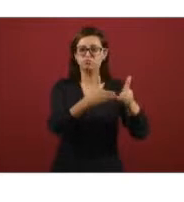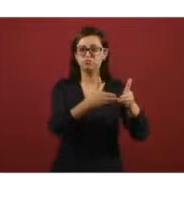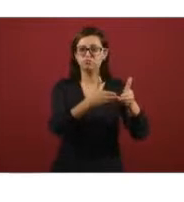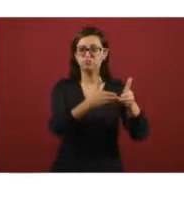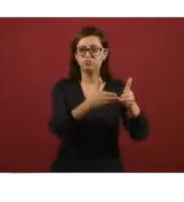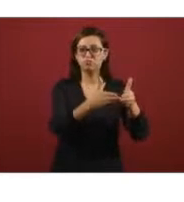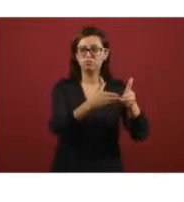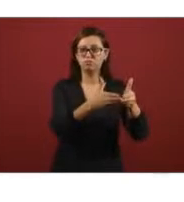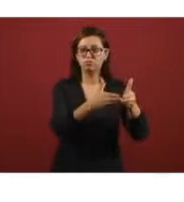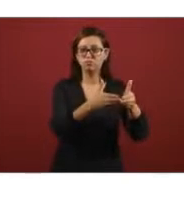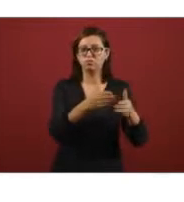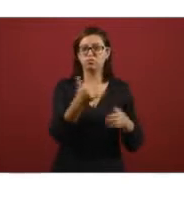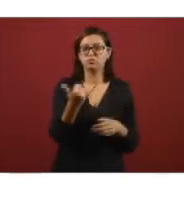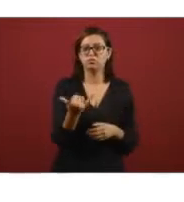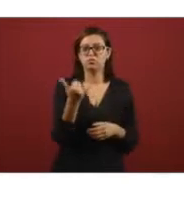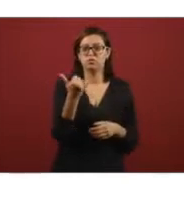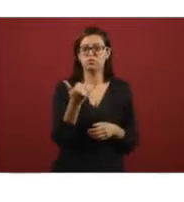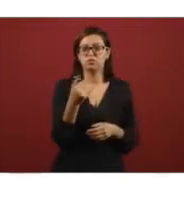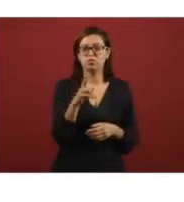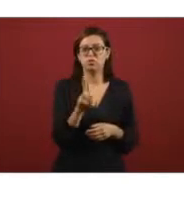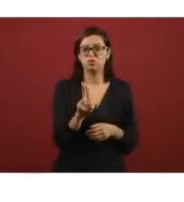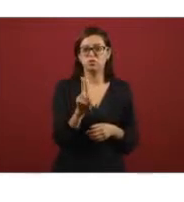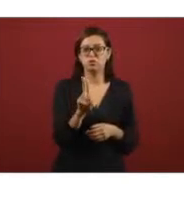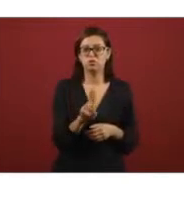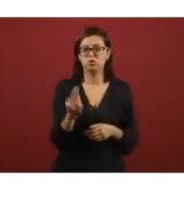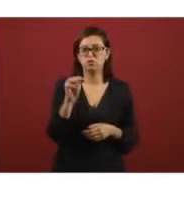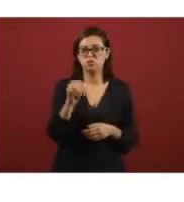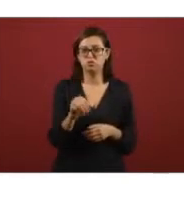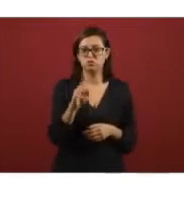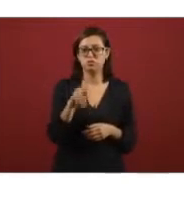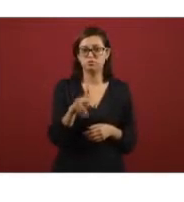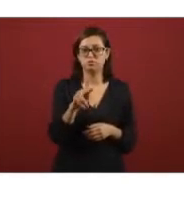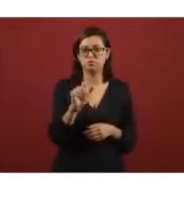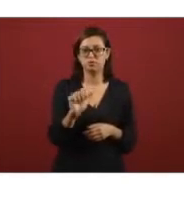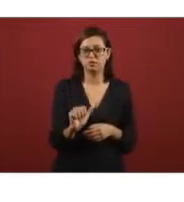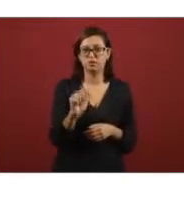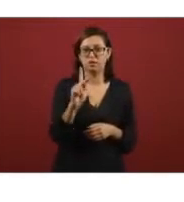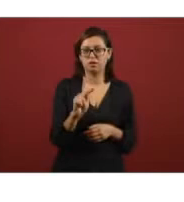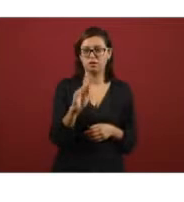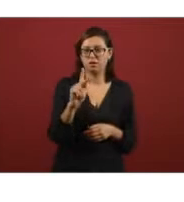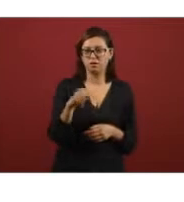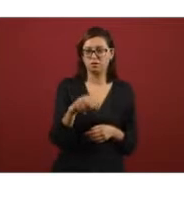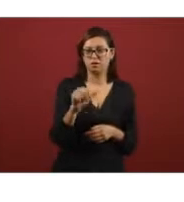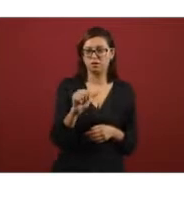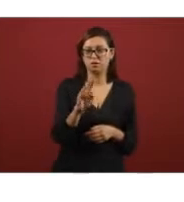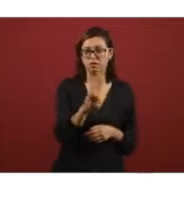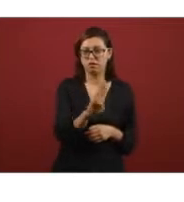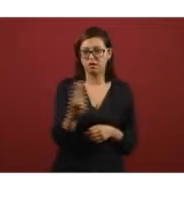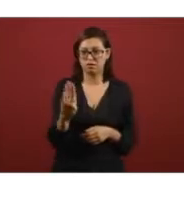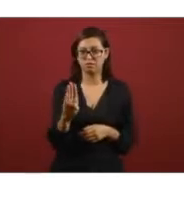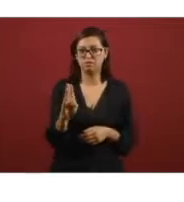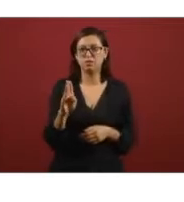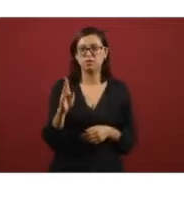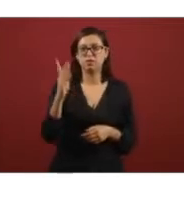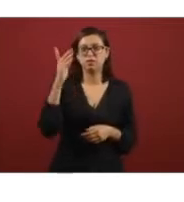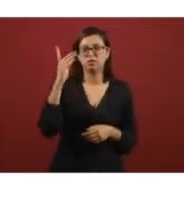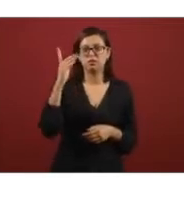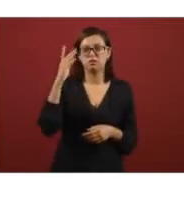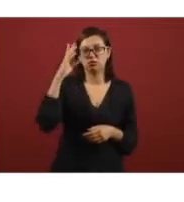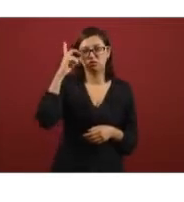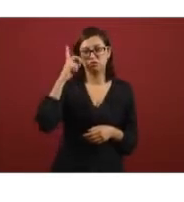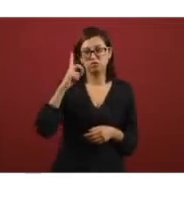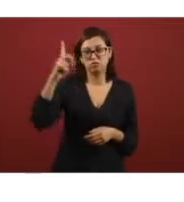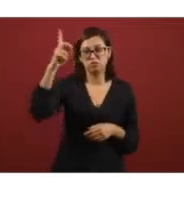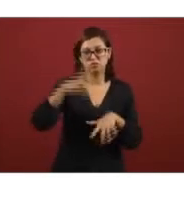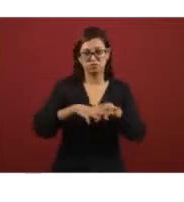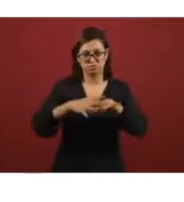so they're going to be working on tank you cannot which is called the the man or the